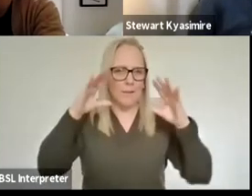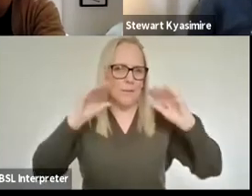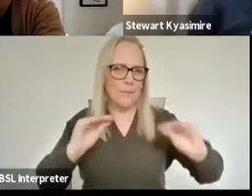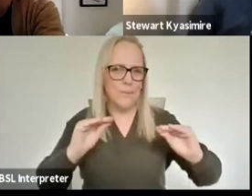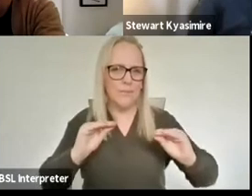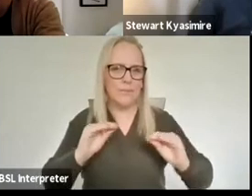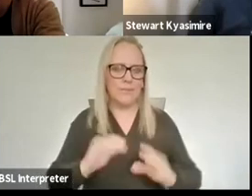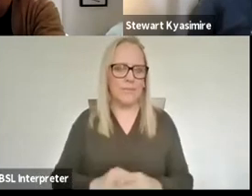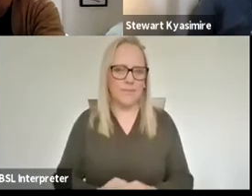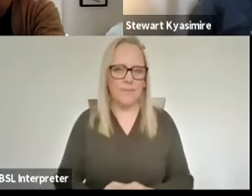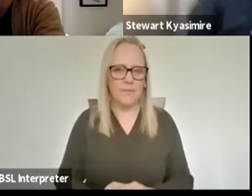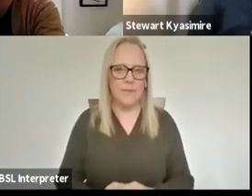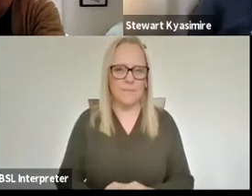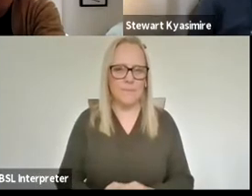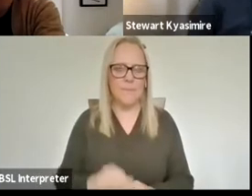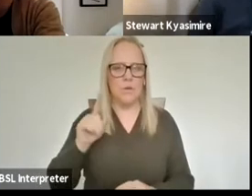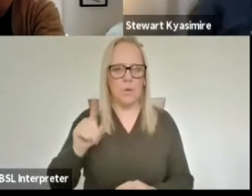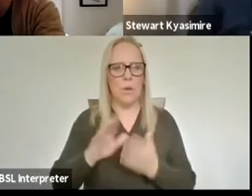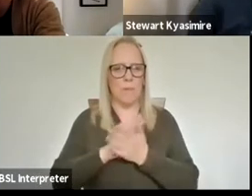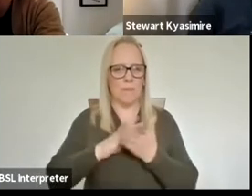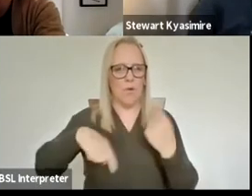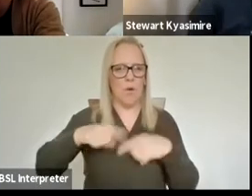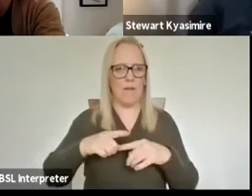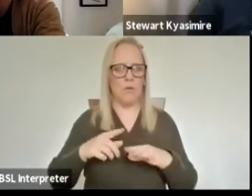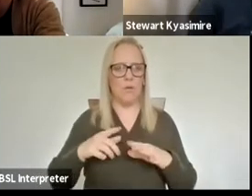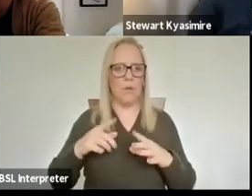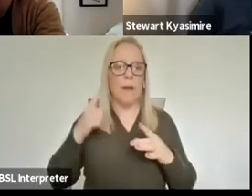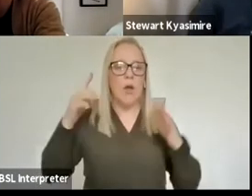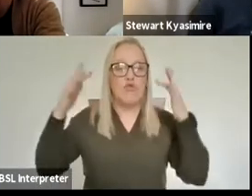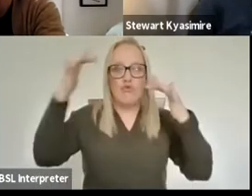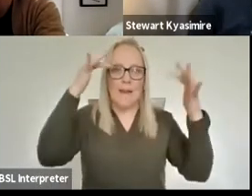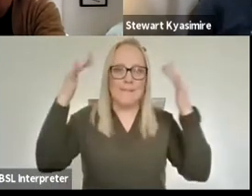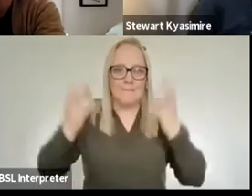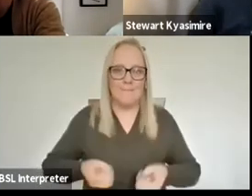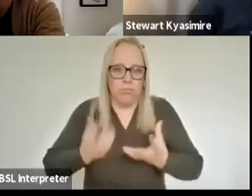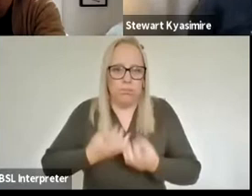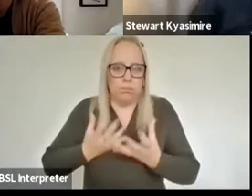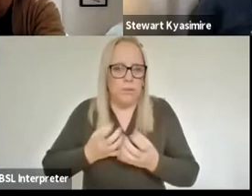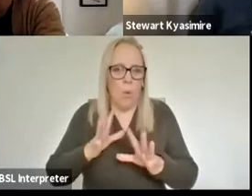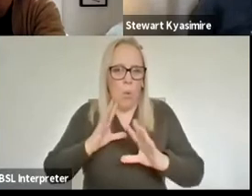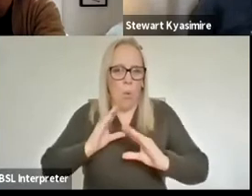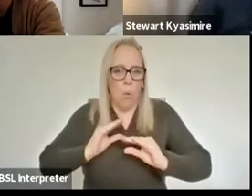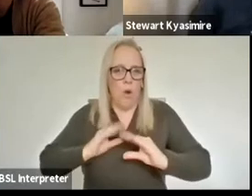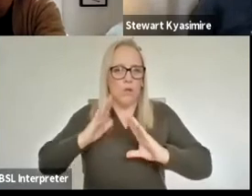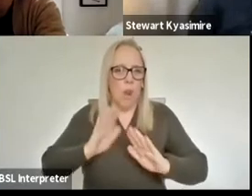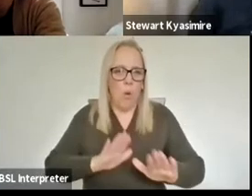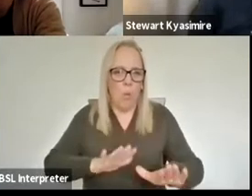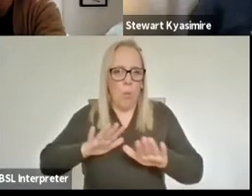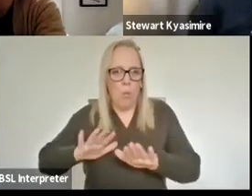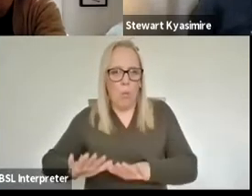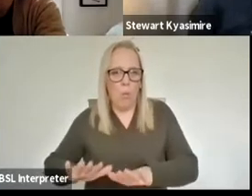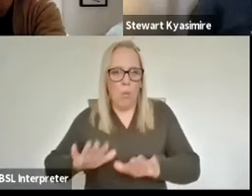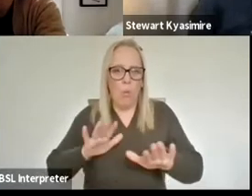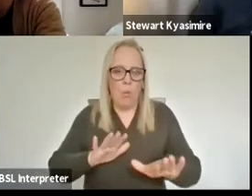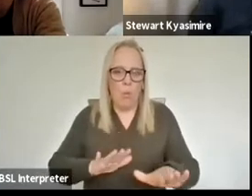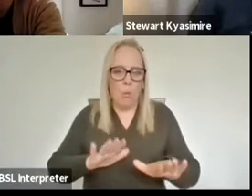what happened is that we had to slow down the creative process but because of the slowing down there was a little